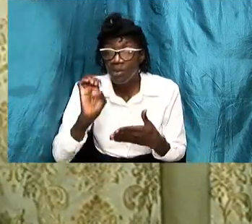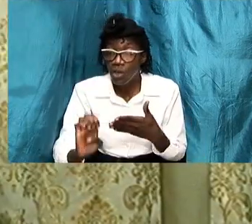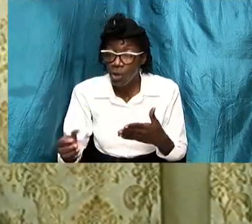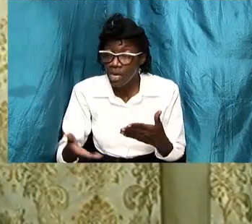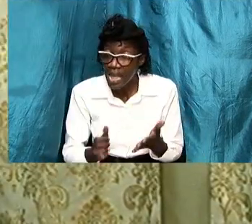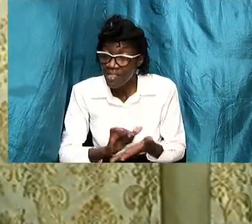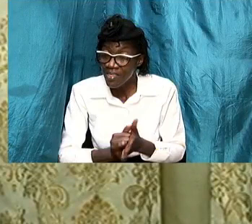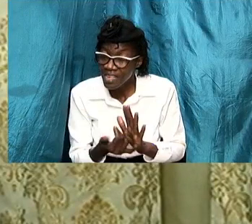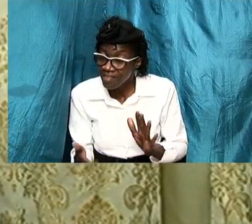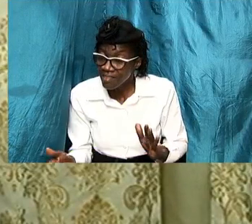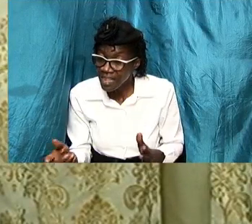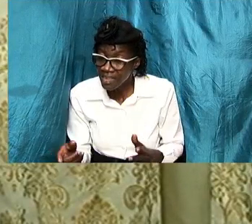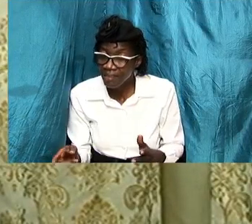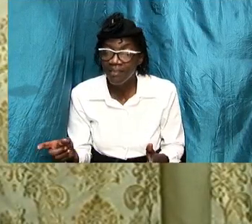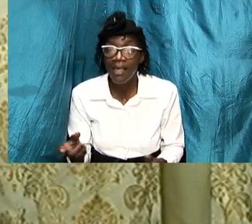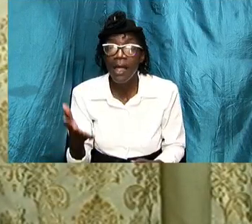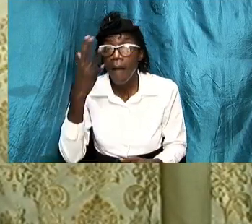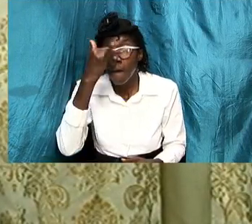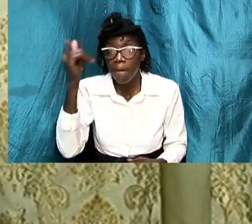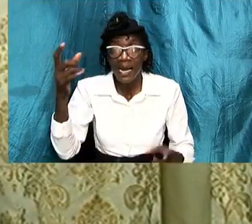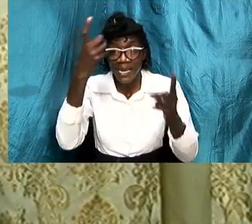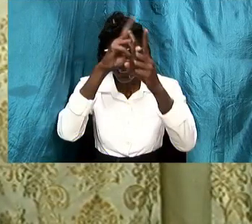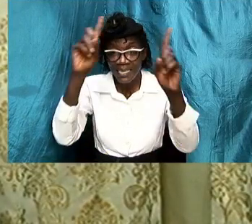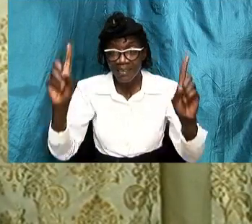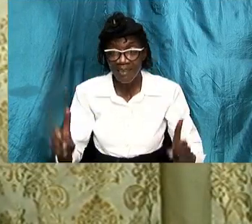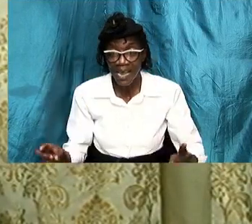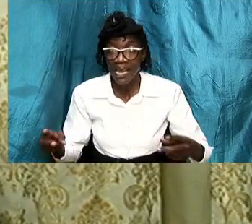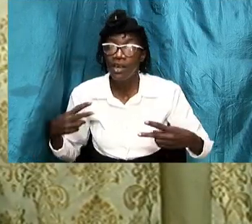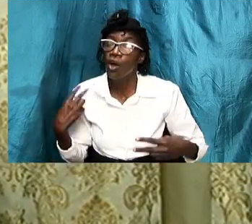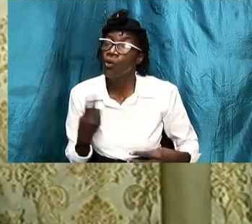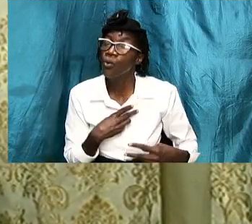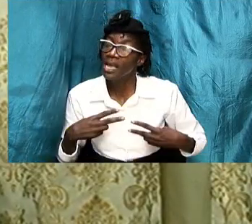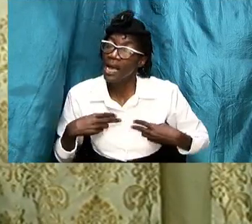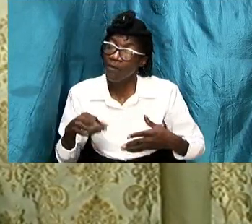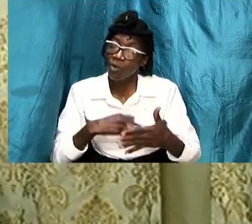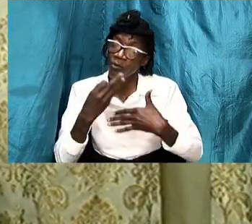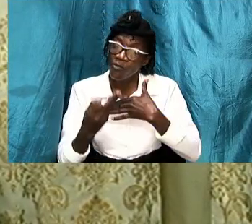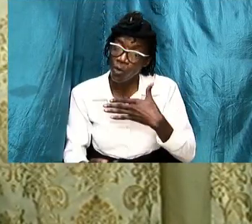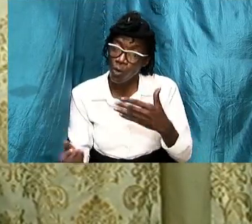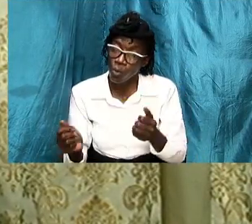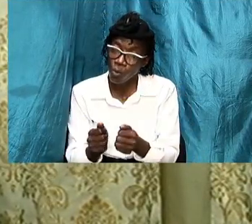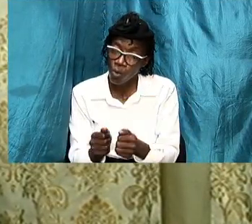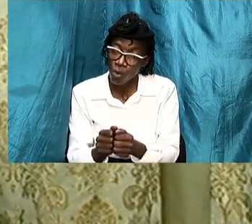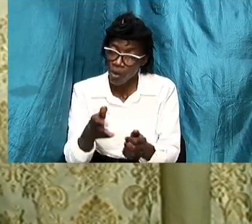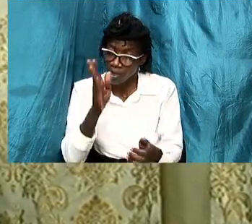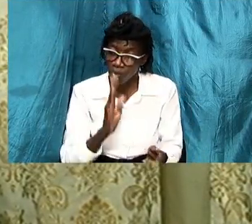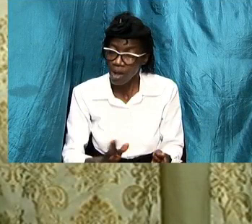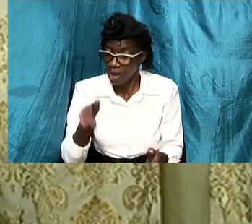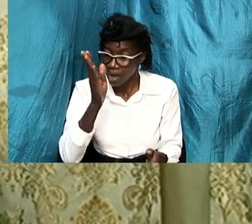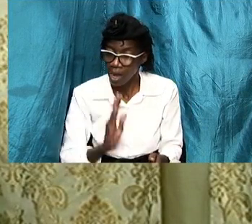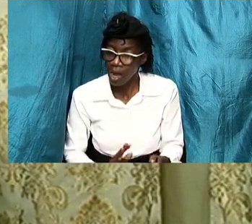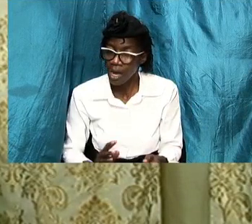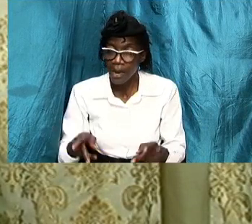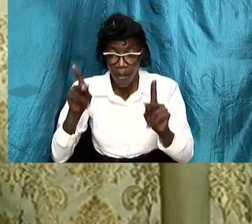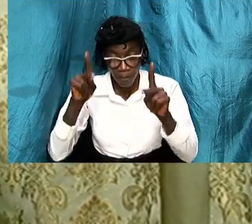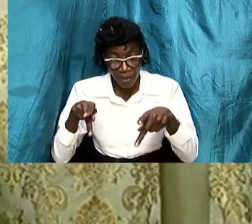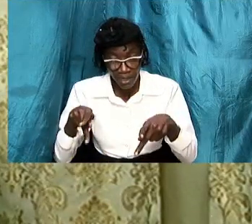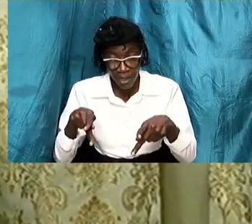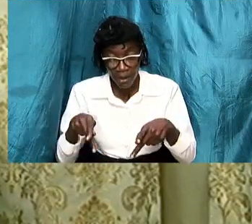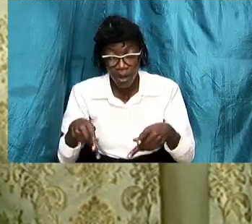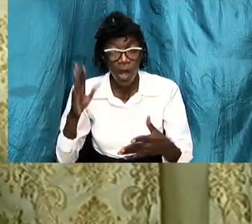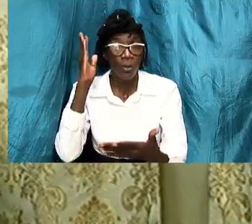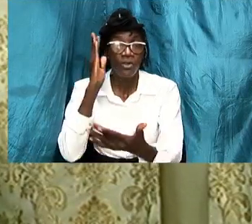and we have to just flow with what god has in store for and what god has shown us and so we stop here for the night god bless you